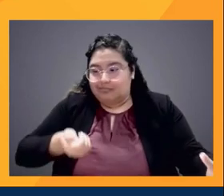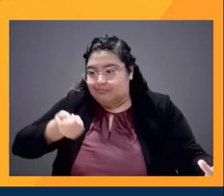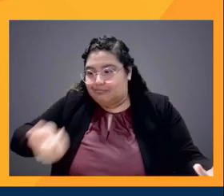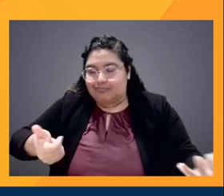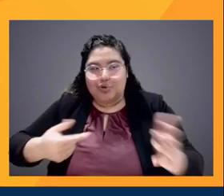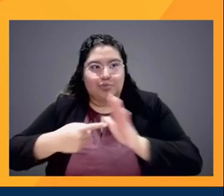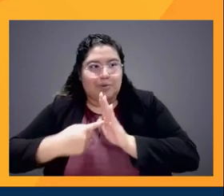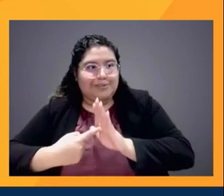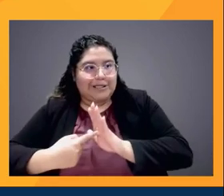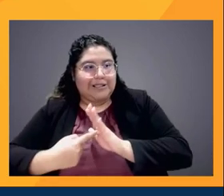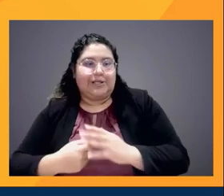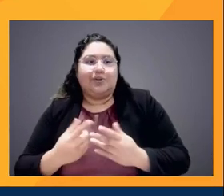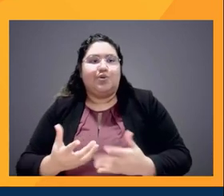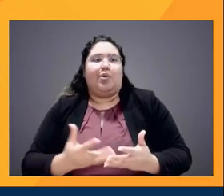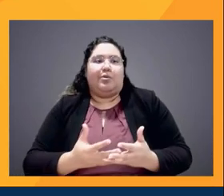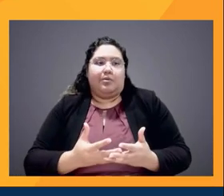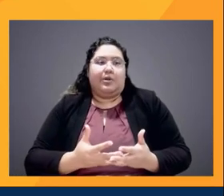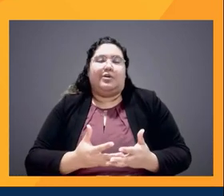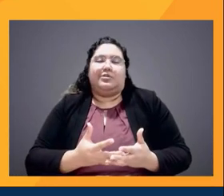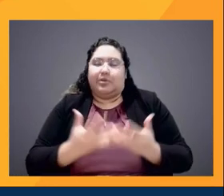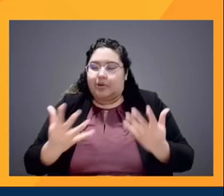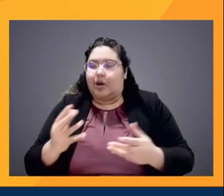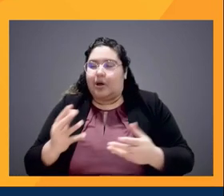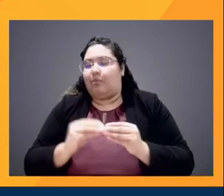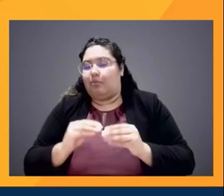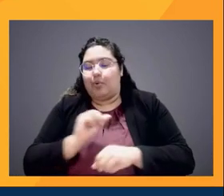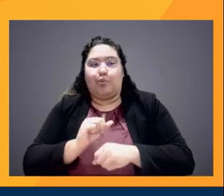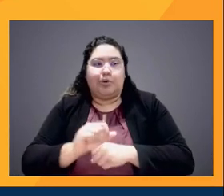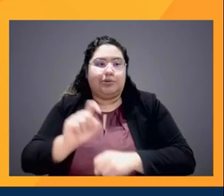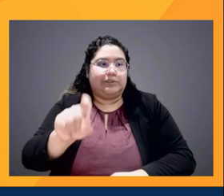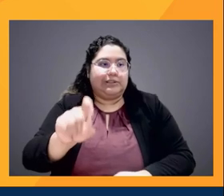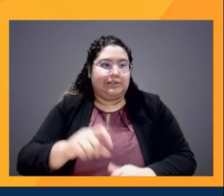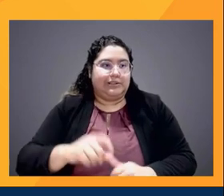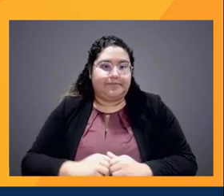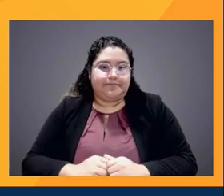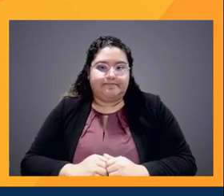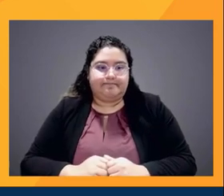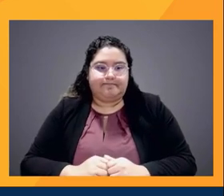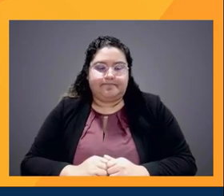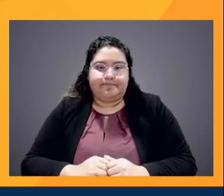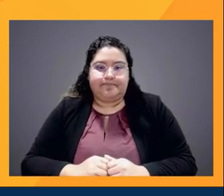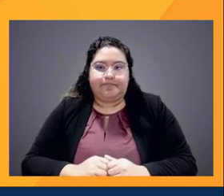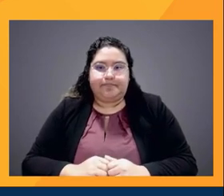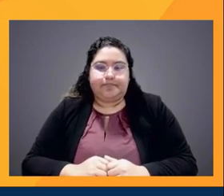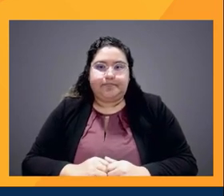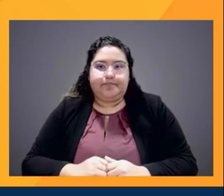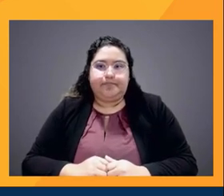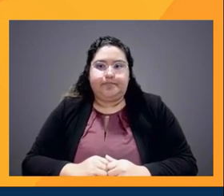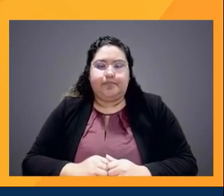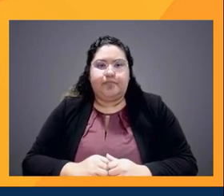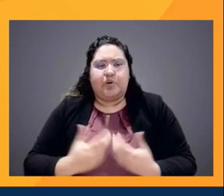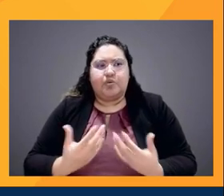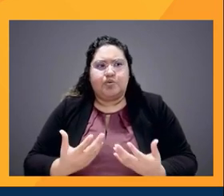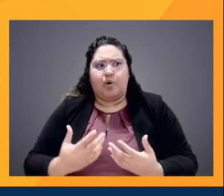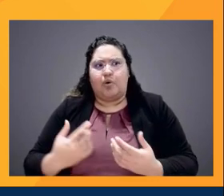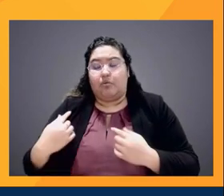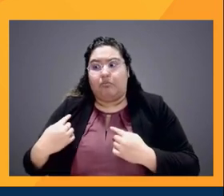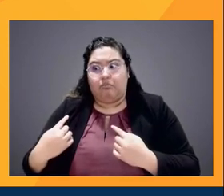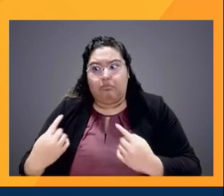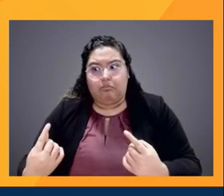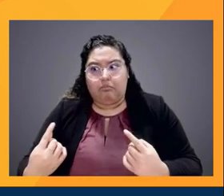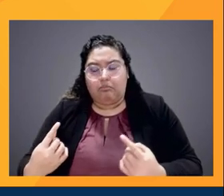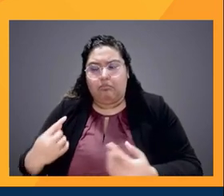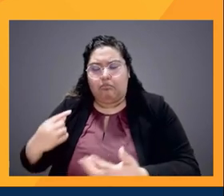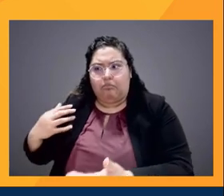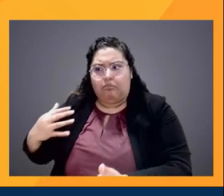lot more work that needs to be done. Overall, when you look at the trend in terms of overall